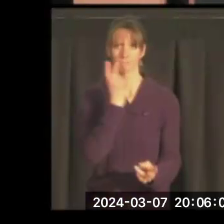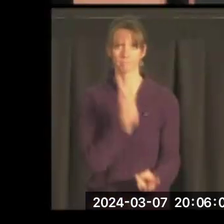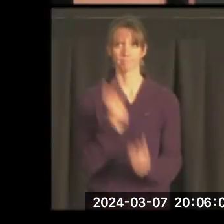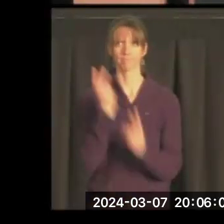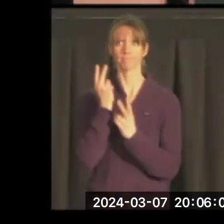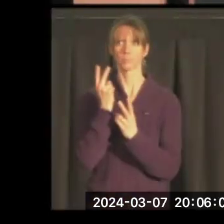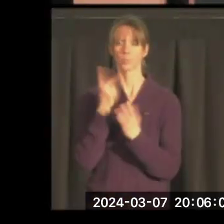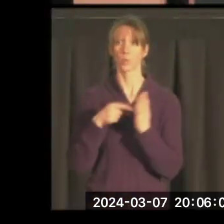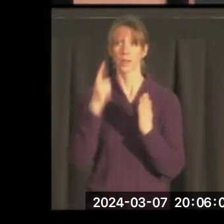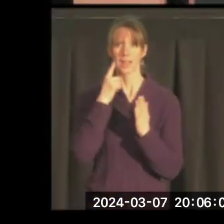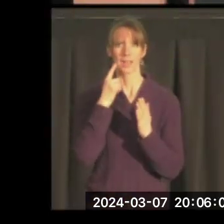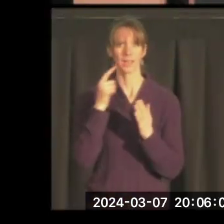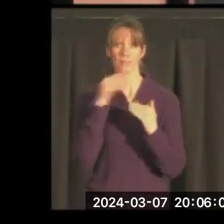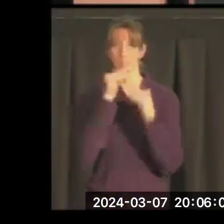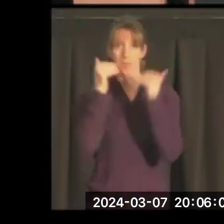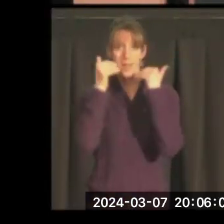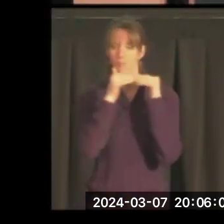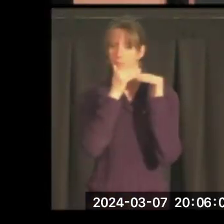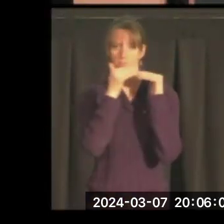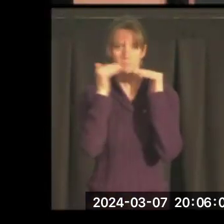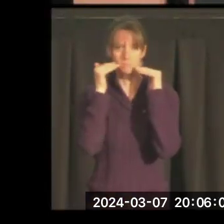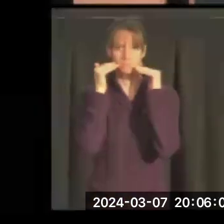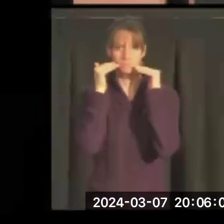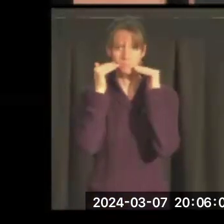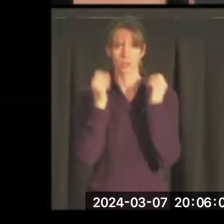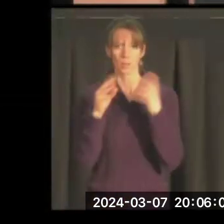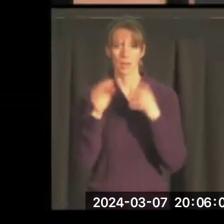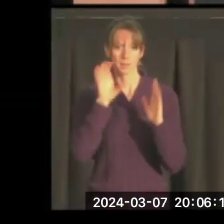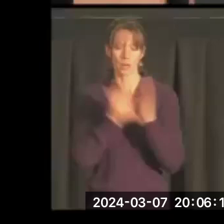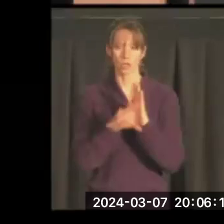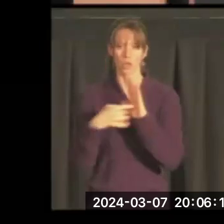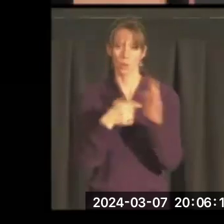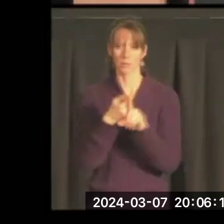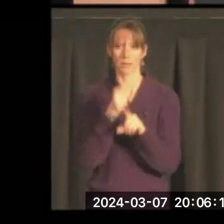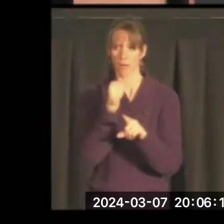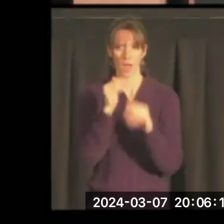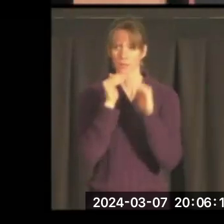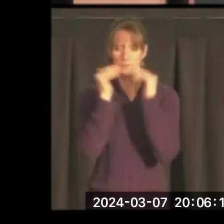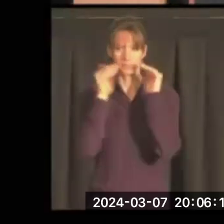And he is not smiling. And so, so many pictures of Mansfield indicate that he is not smiling.